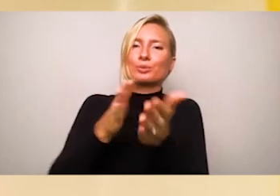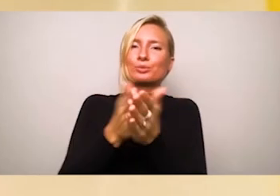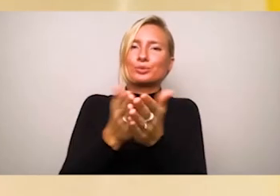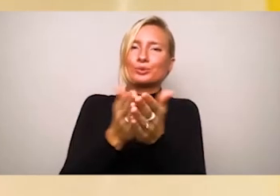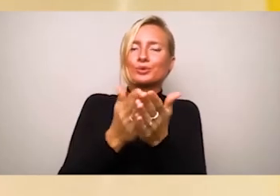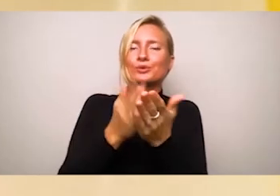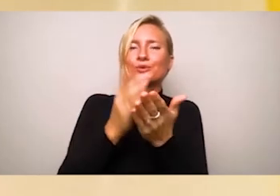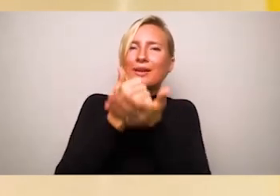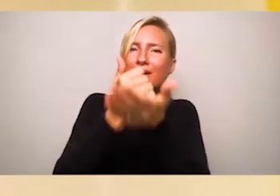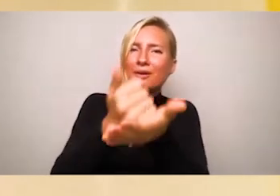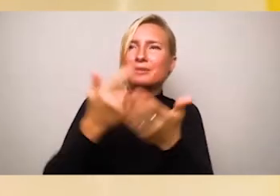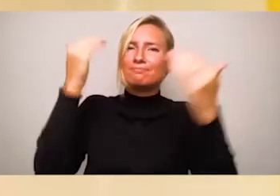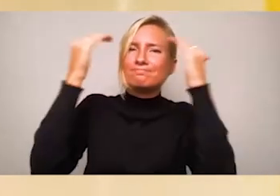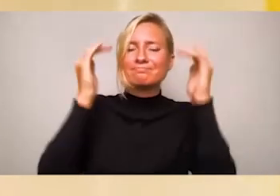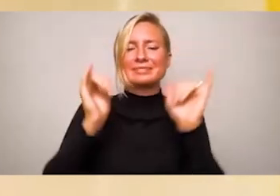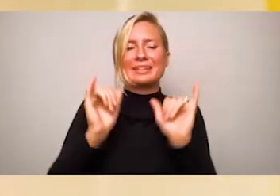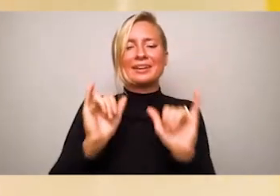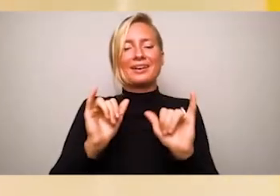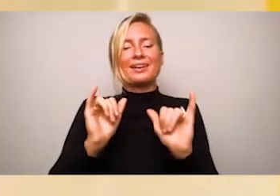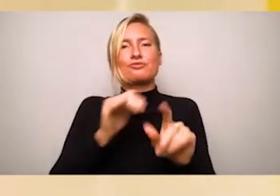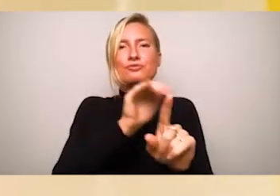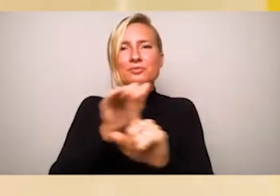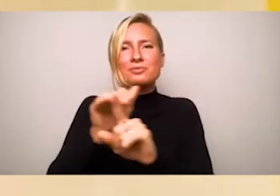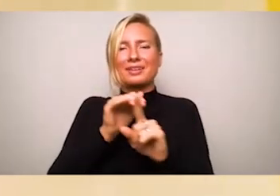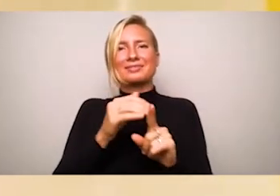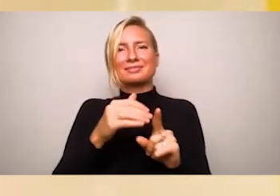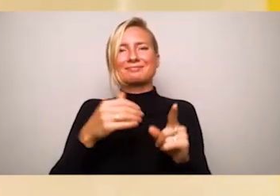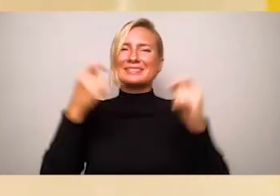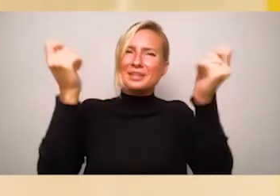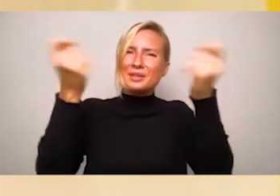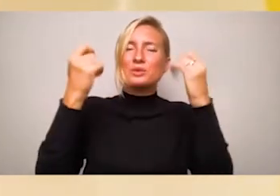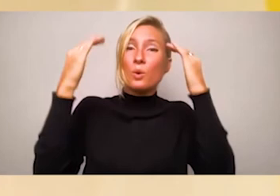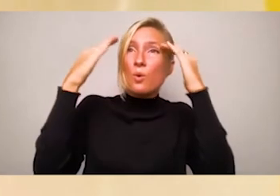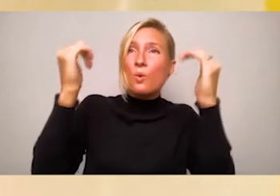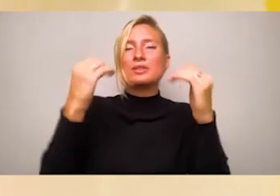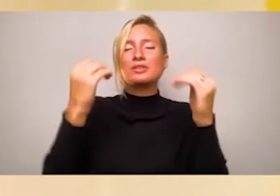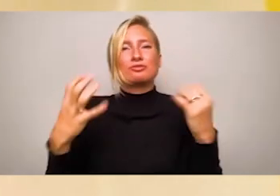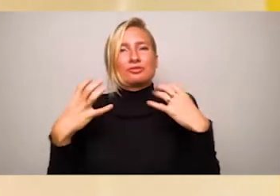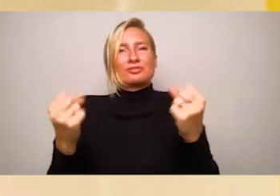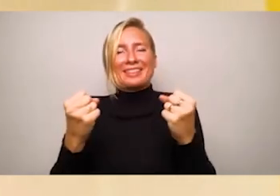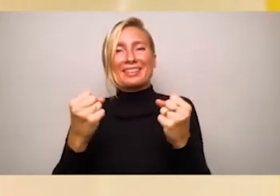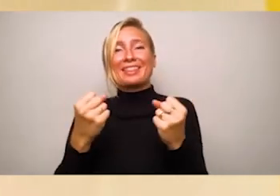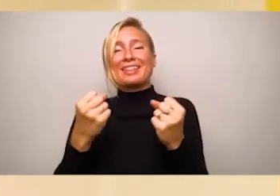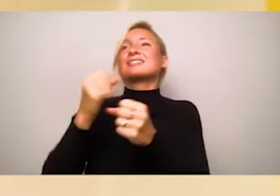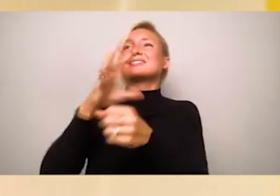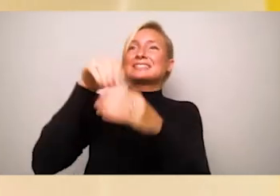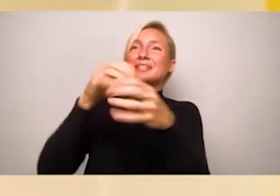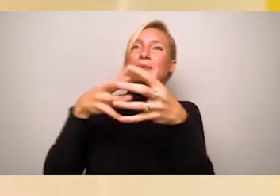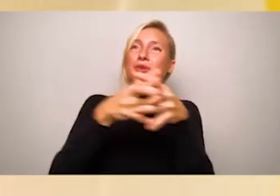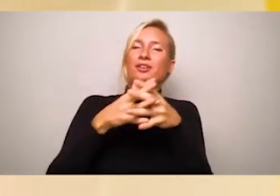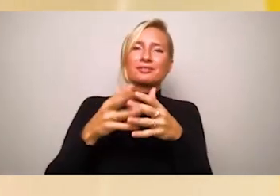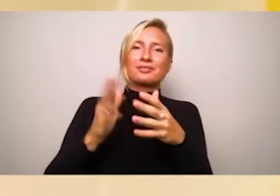The book is a celebration of the dimension, hope and strength of our country's people. But most of all,